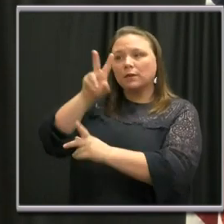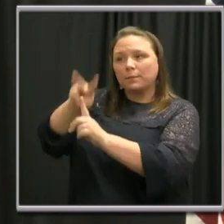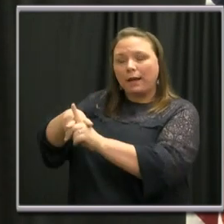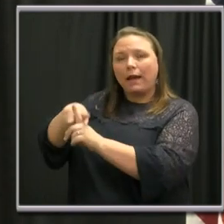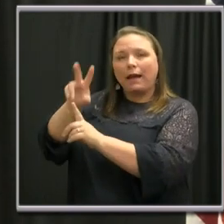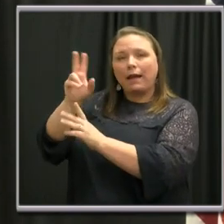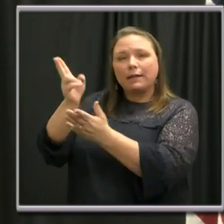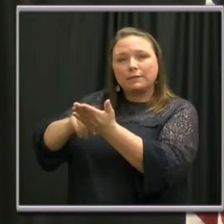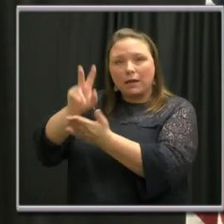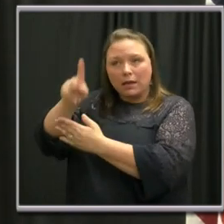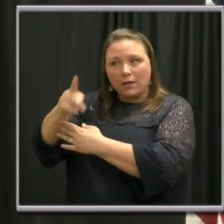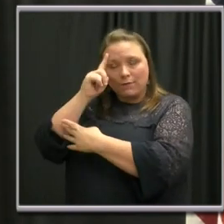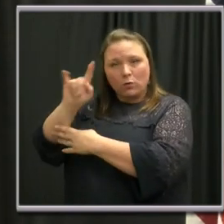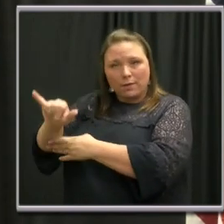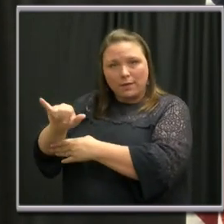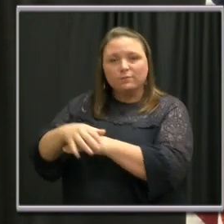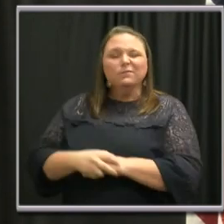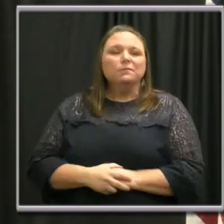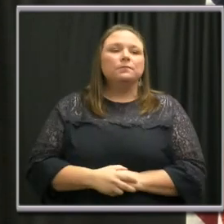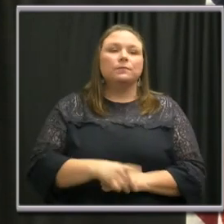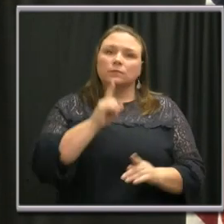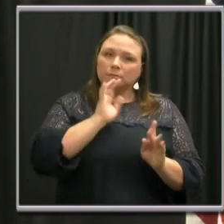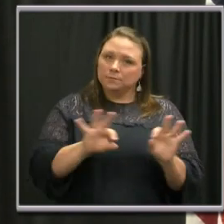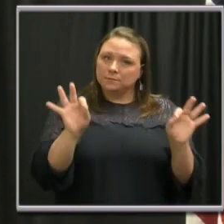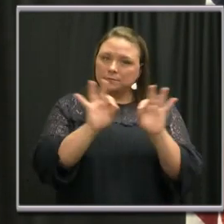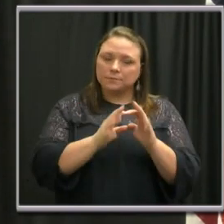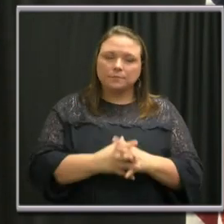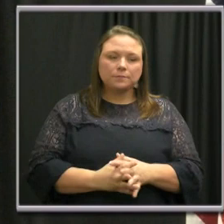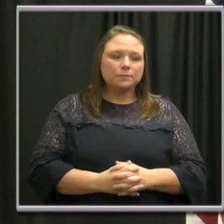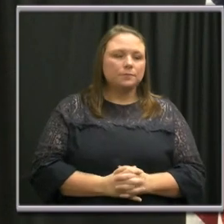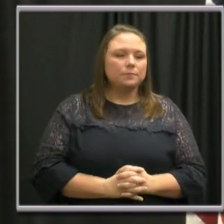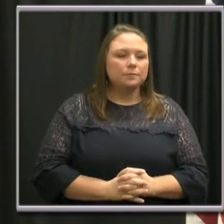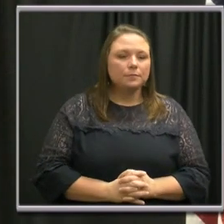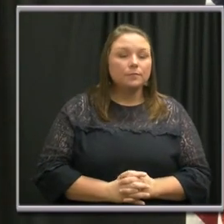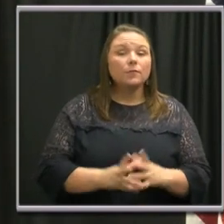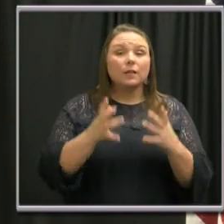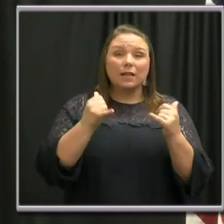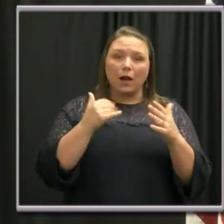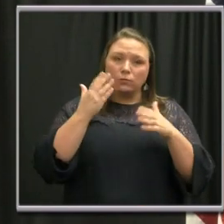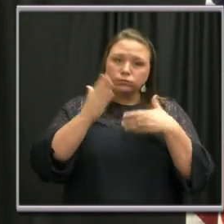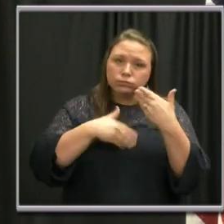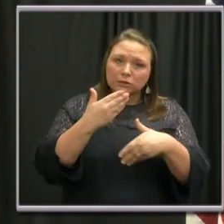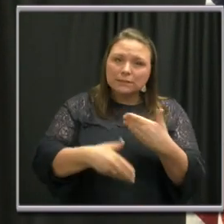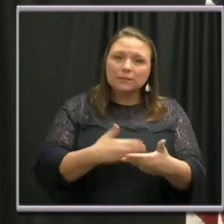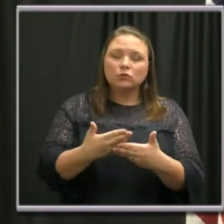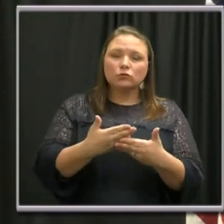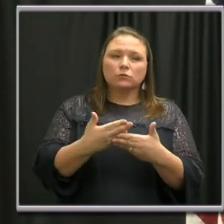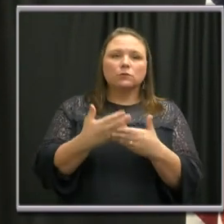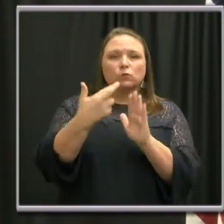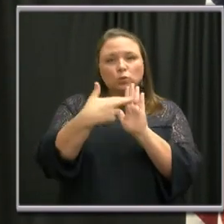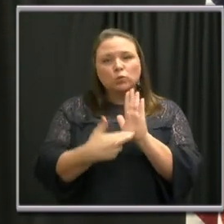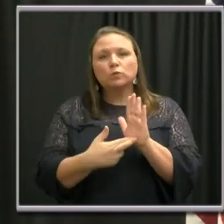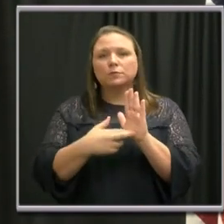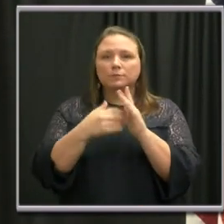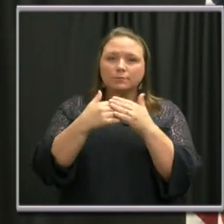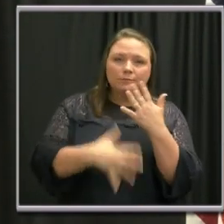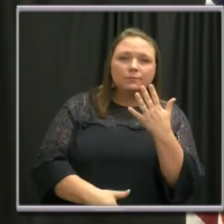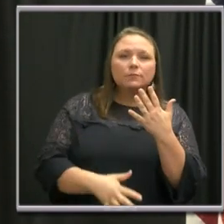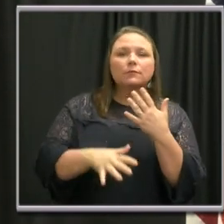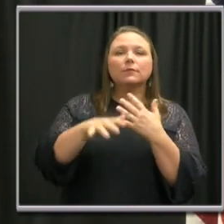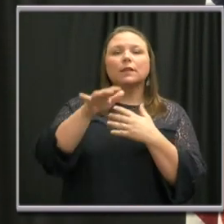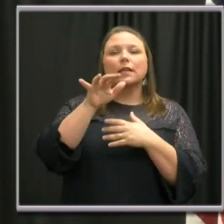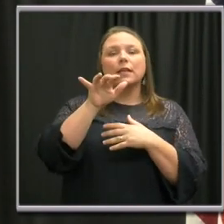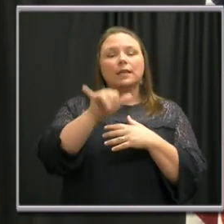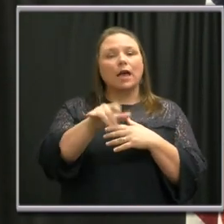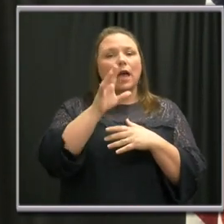So that's a really important thing. As far as procedures and protocols, from my understanding is that's something that's going to